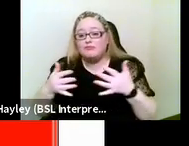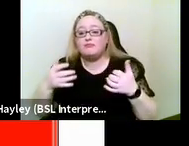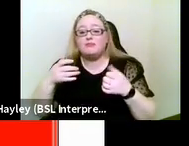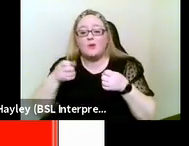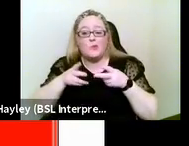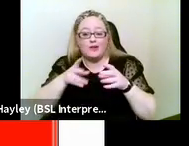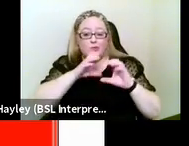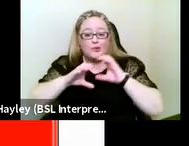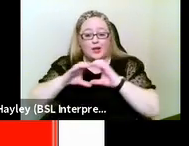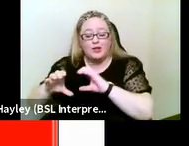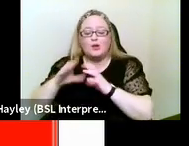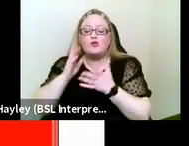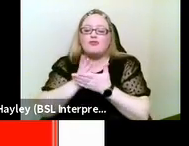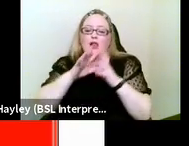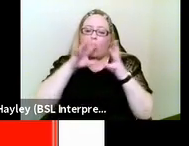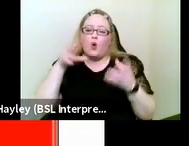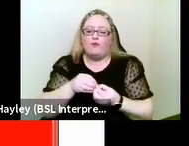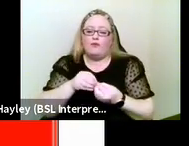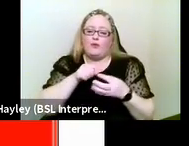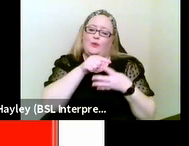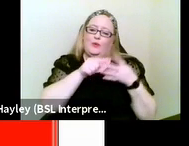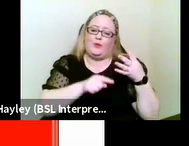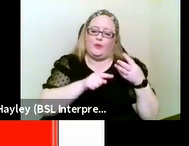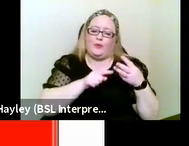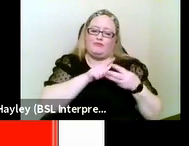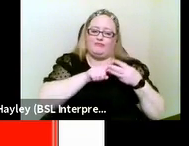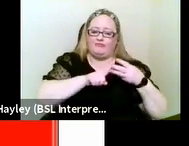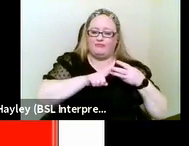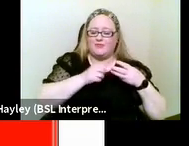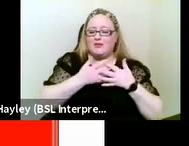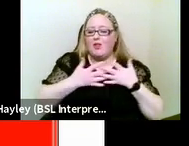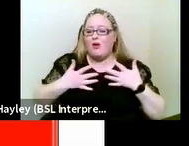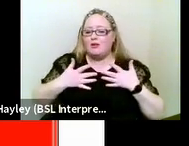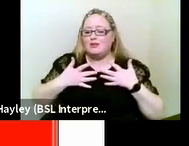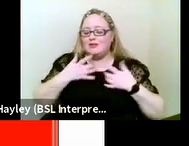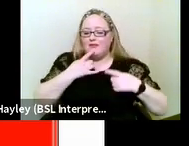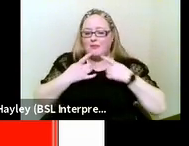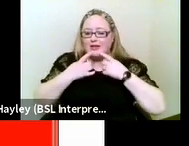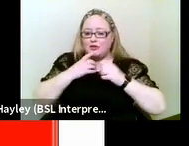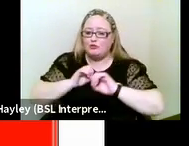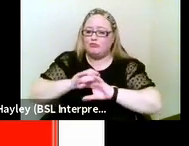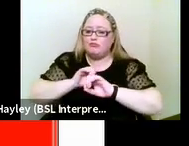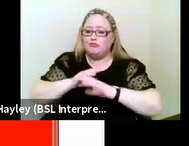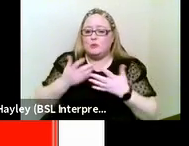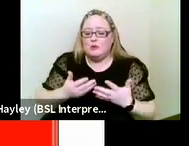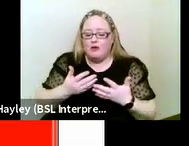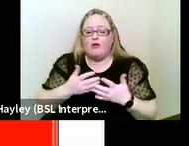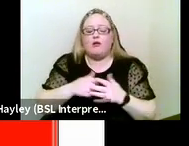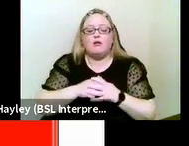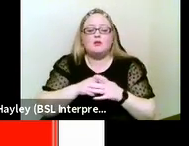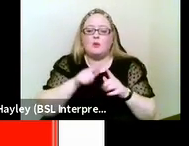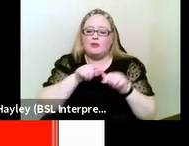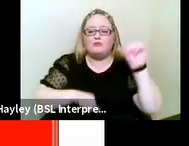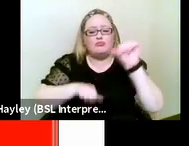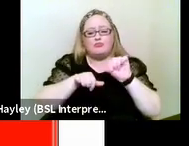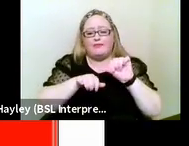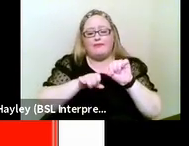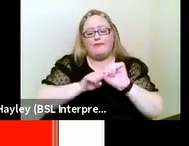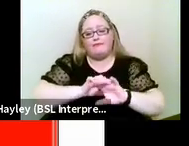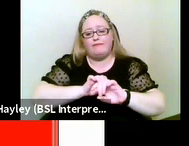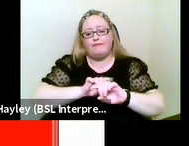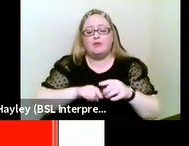scratching the surface this evening because there's lots of things to talk about. But here's some of the ways in which deafblind people